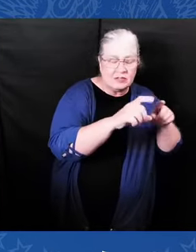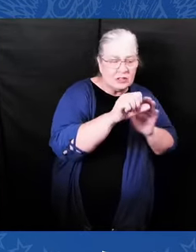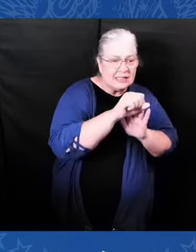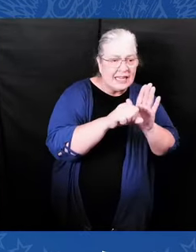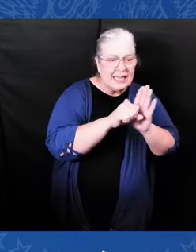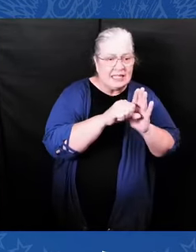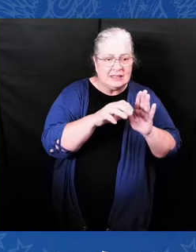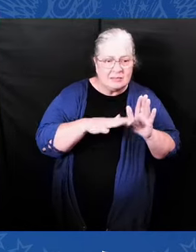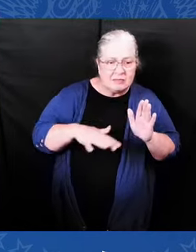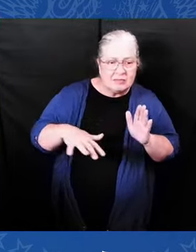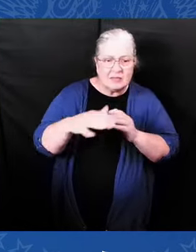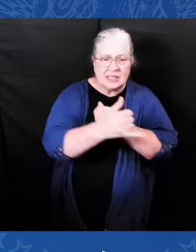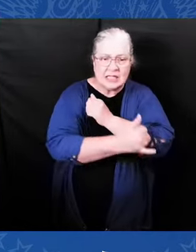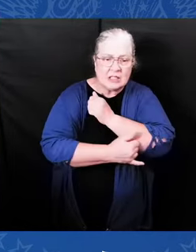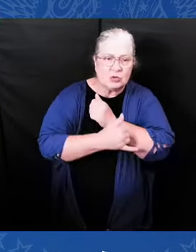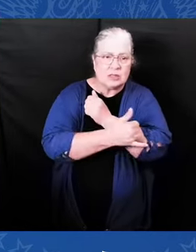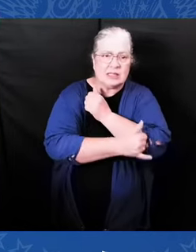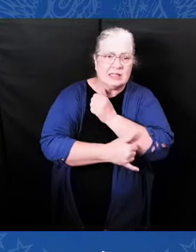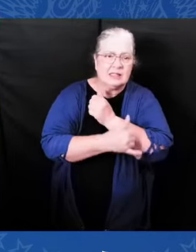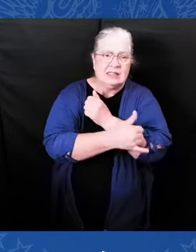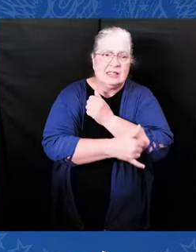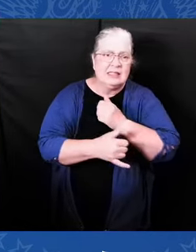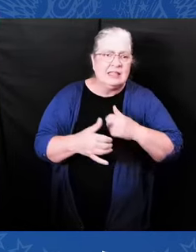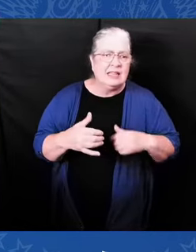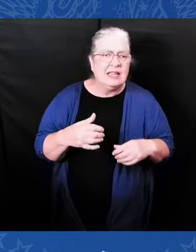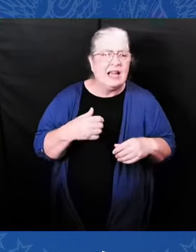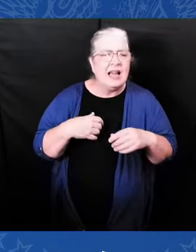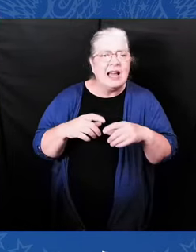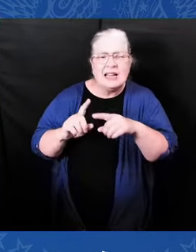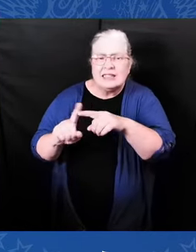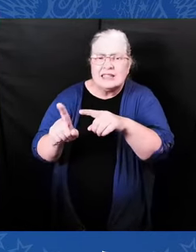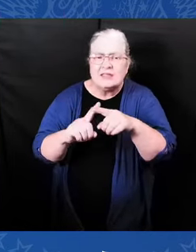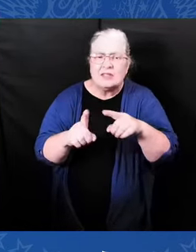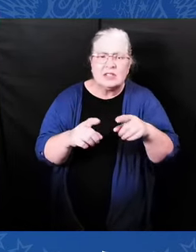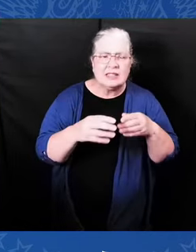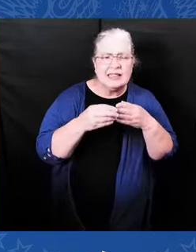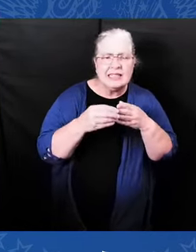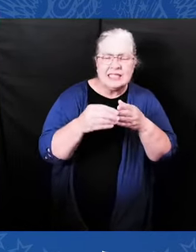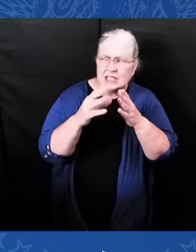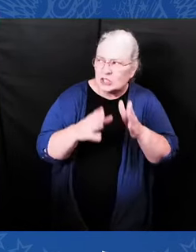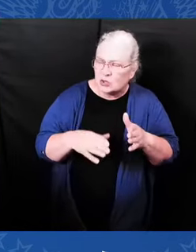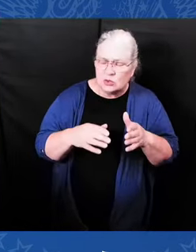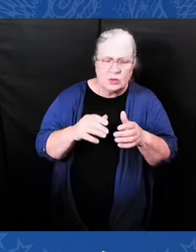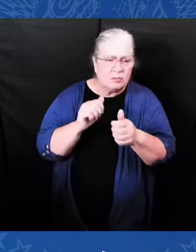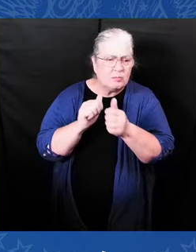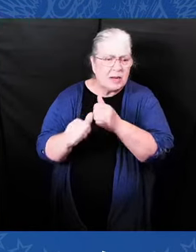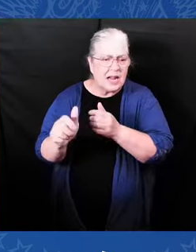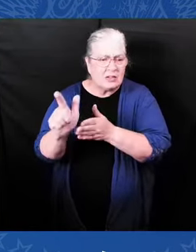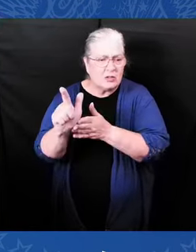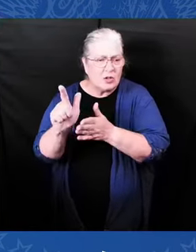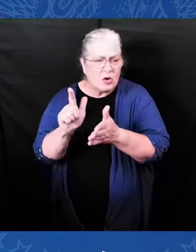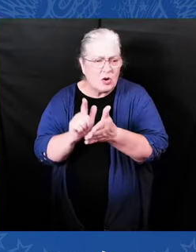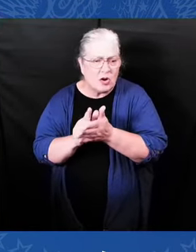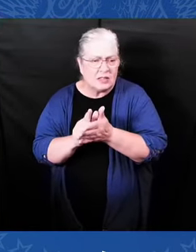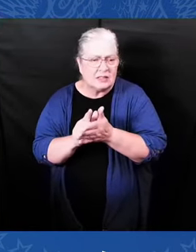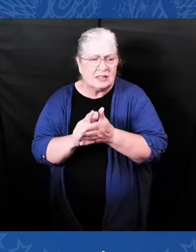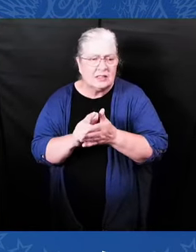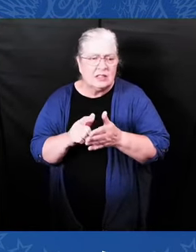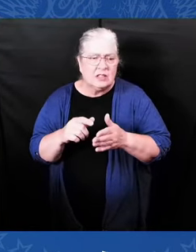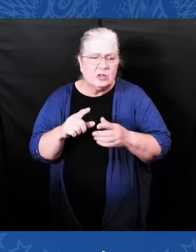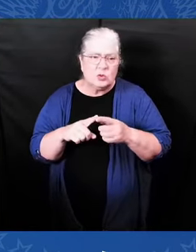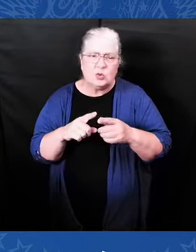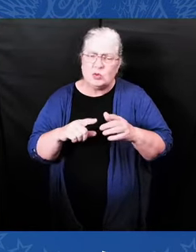-called leaders passed laws to criminalize doctors and punish women, many with no